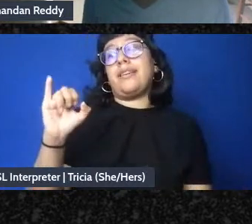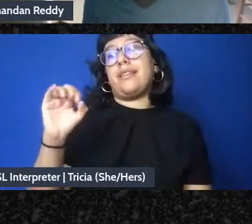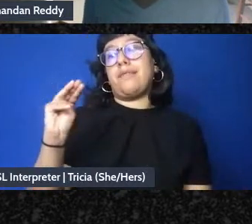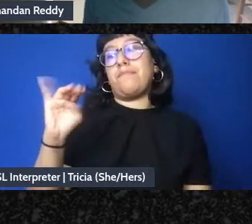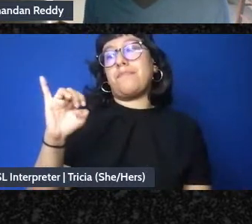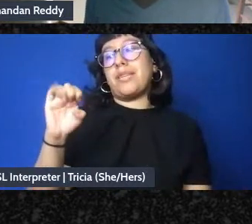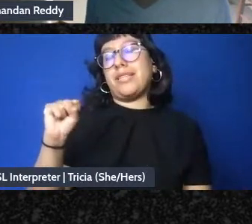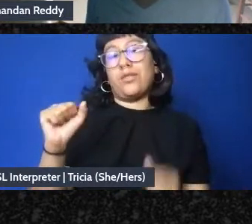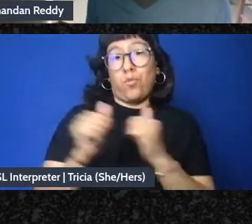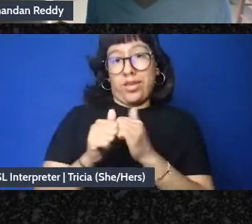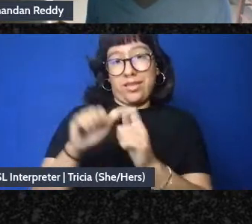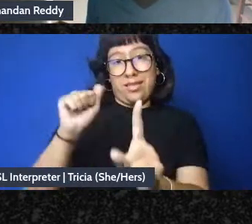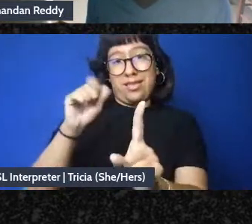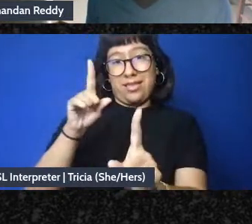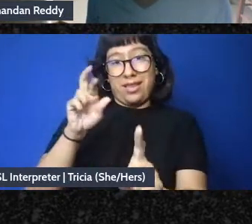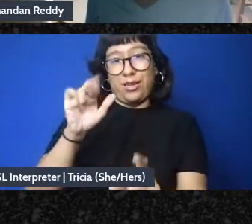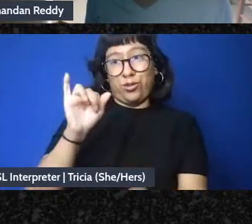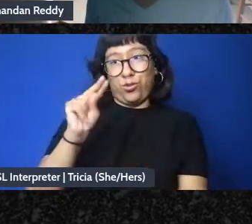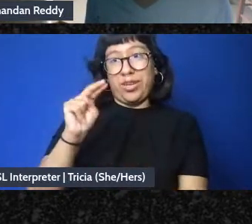for example who